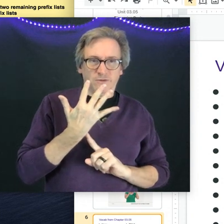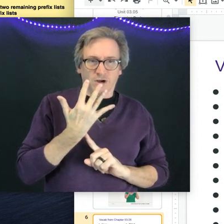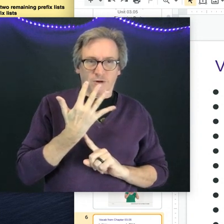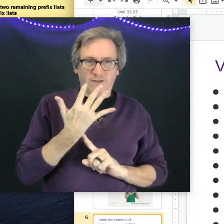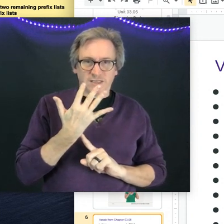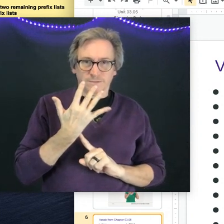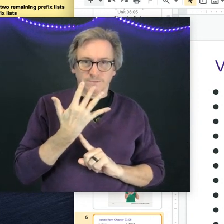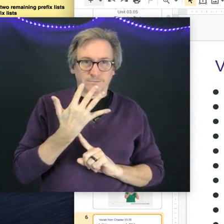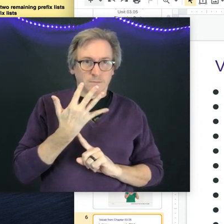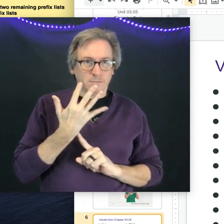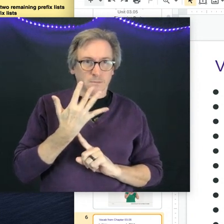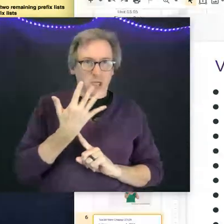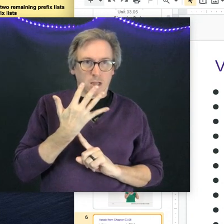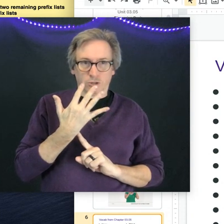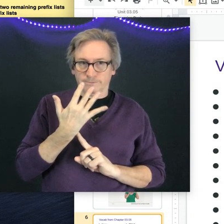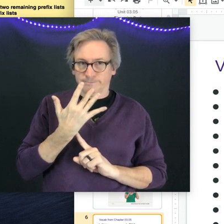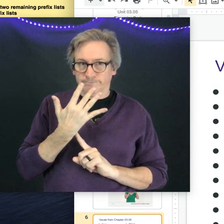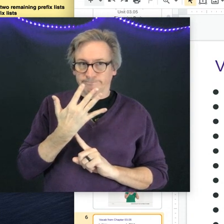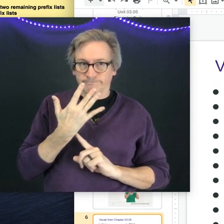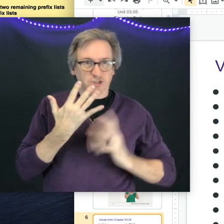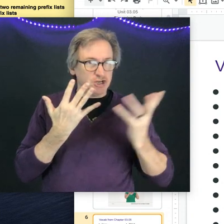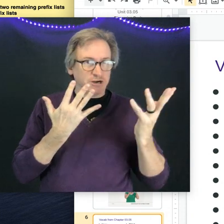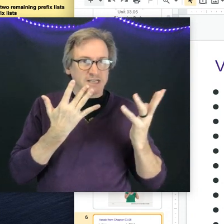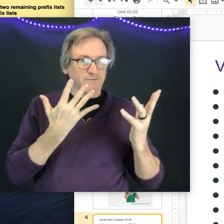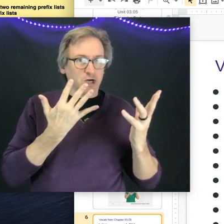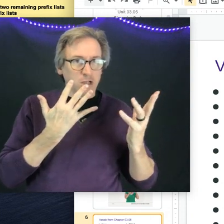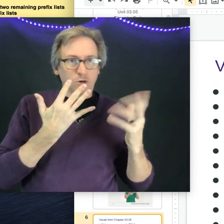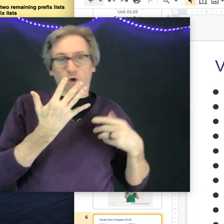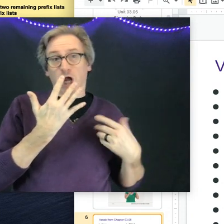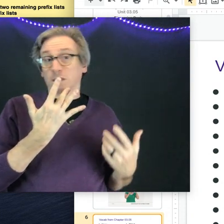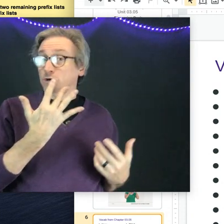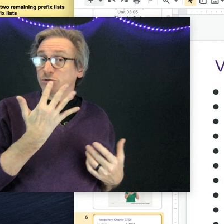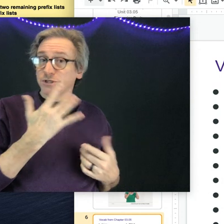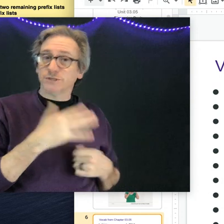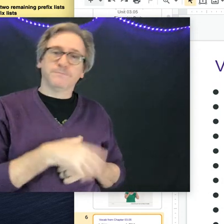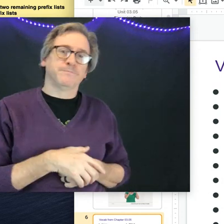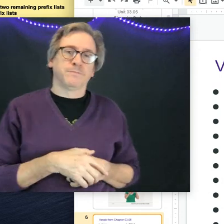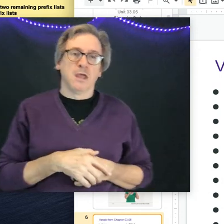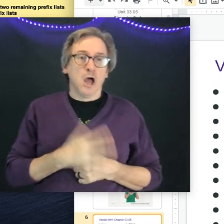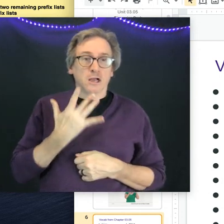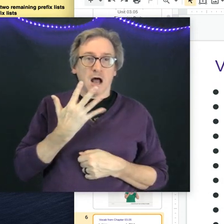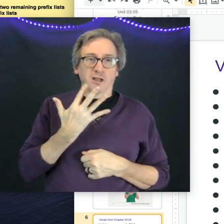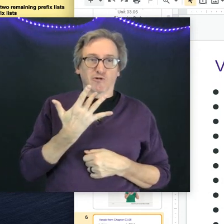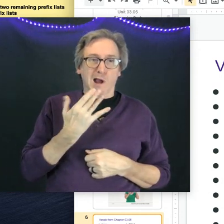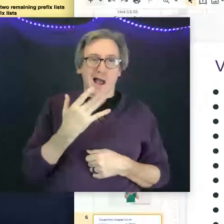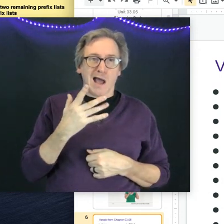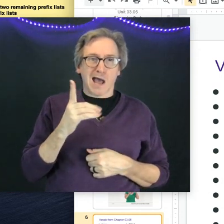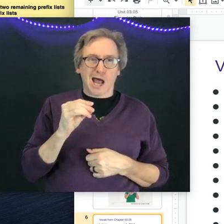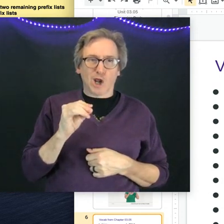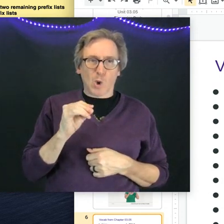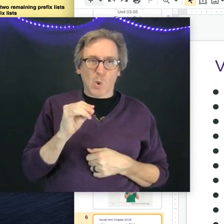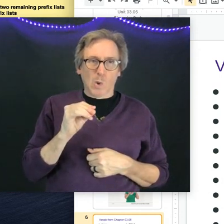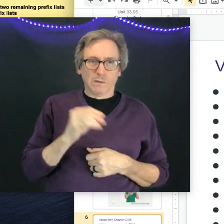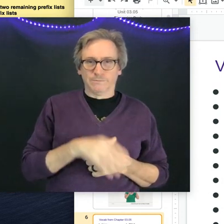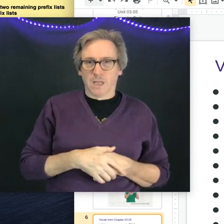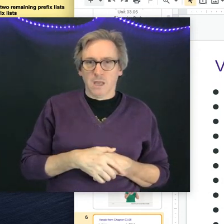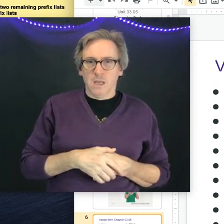just wiggle them in front of your face. Color. Generic sign for color or colors. Colorado.